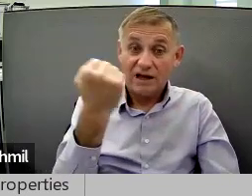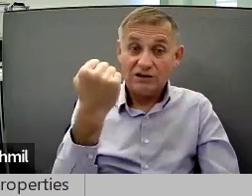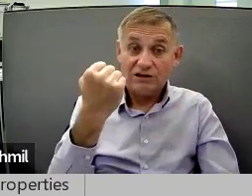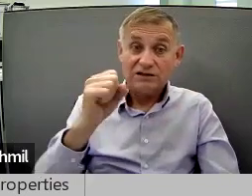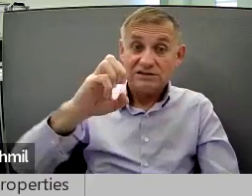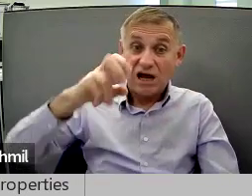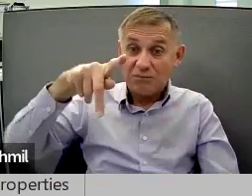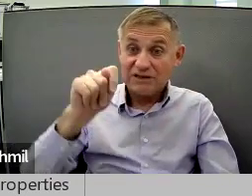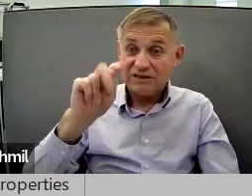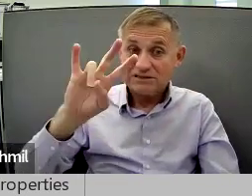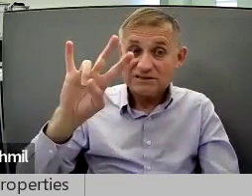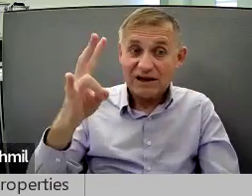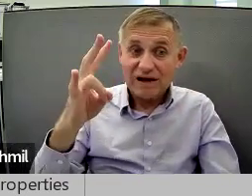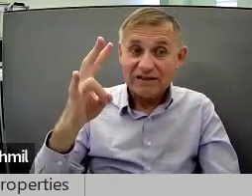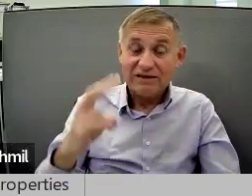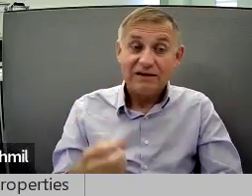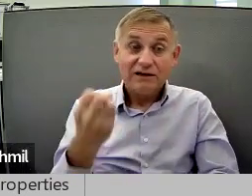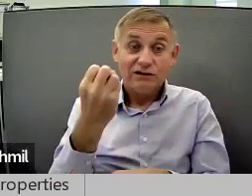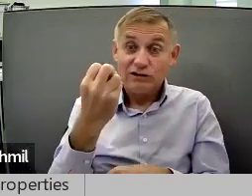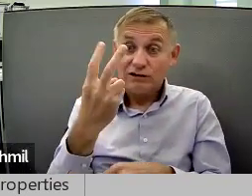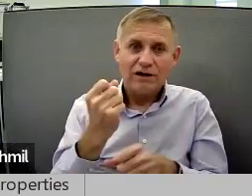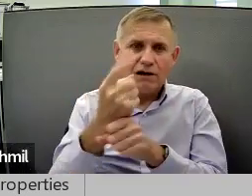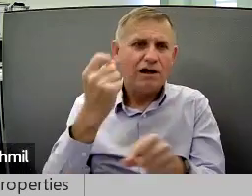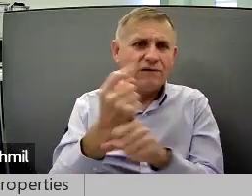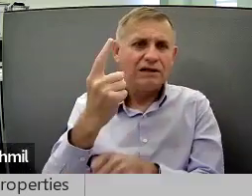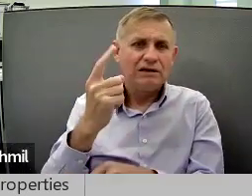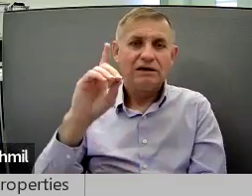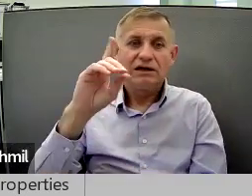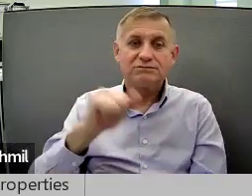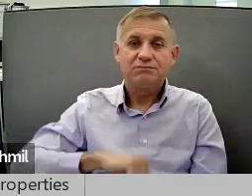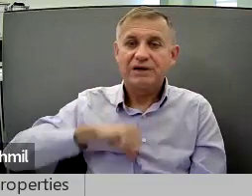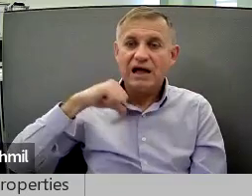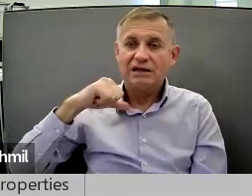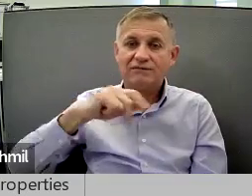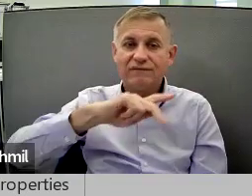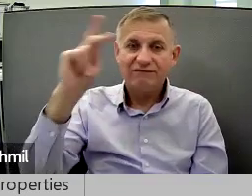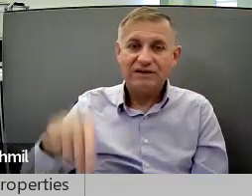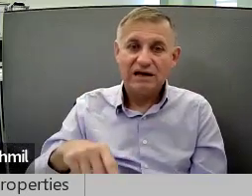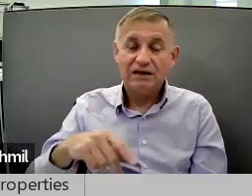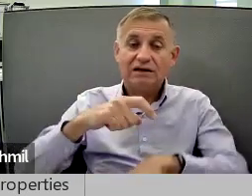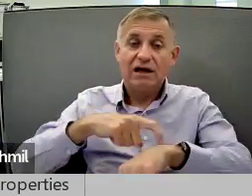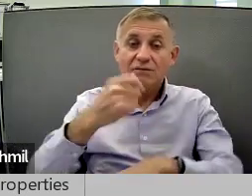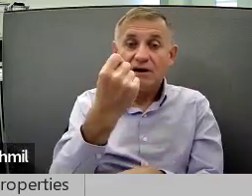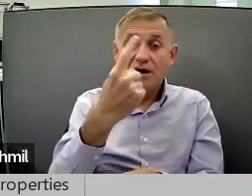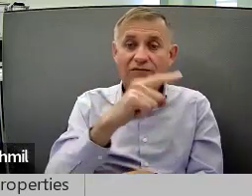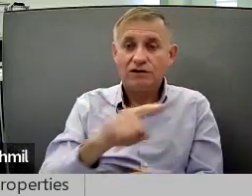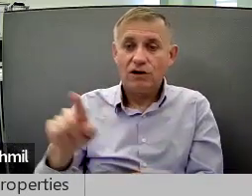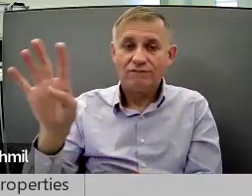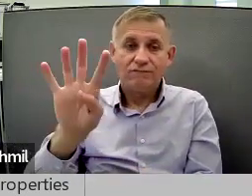Saturday, September 7th. 12th Annual Disability Pride Philadelphia.